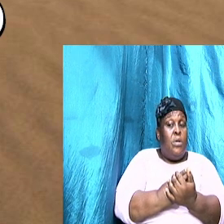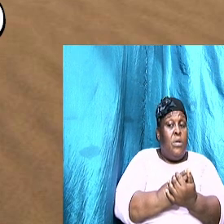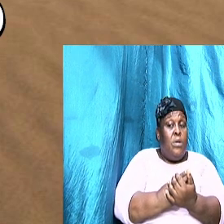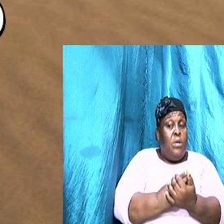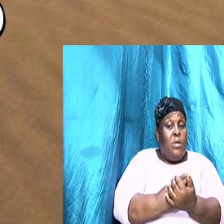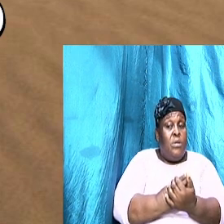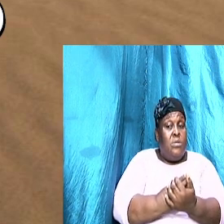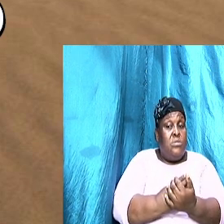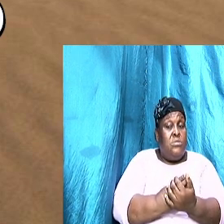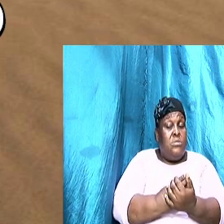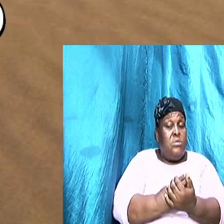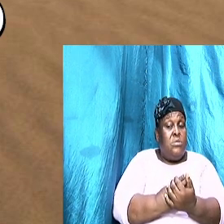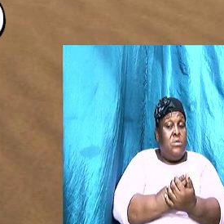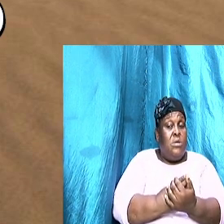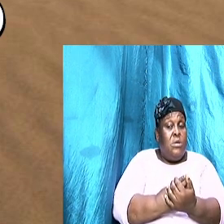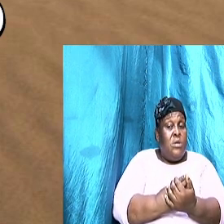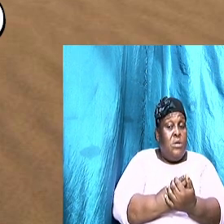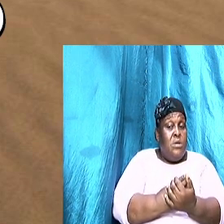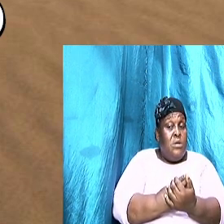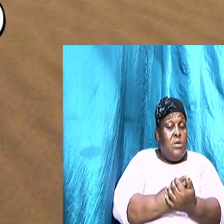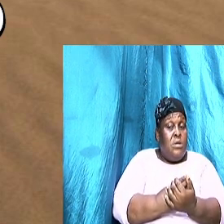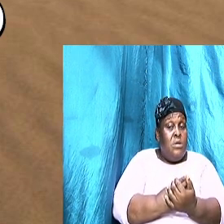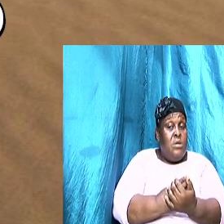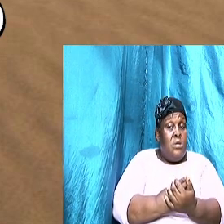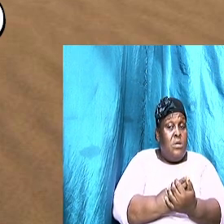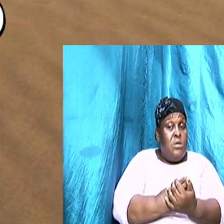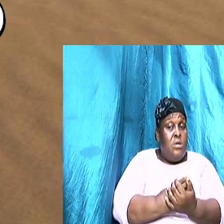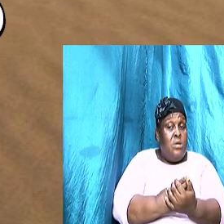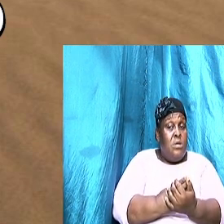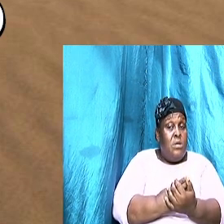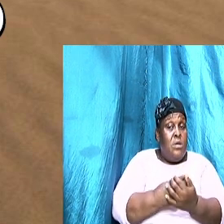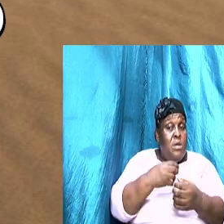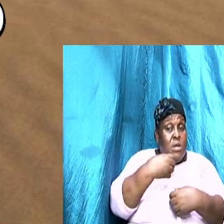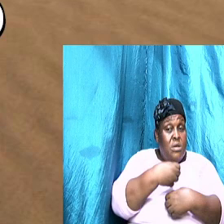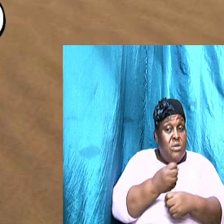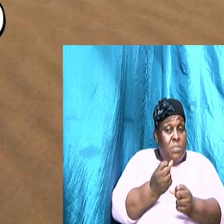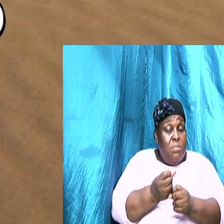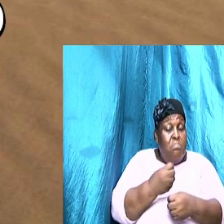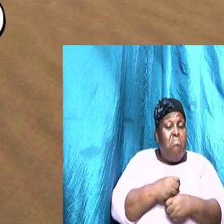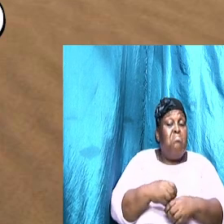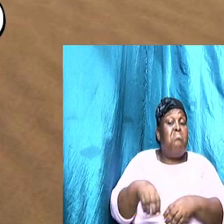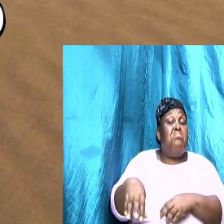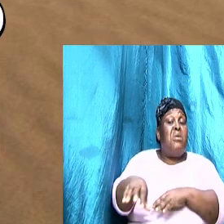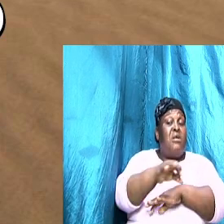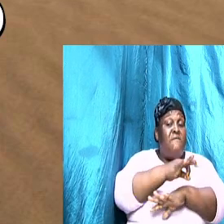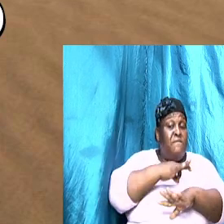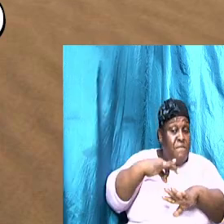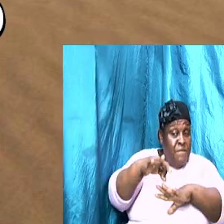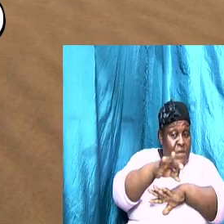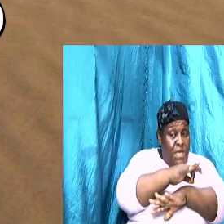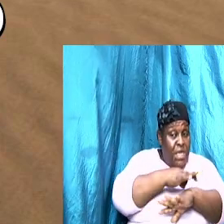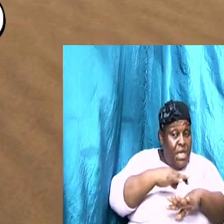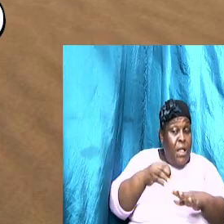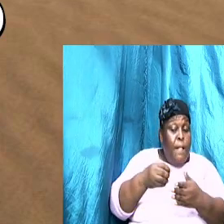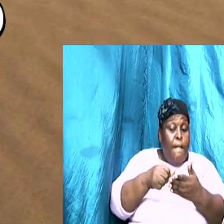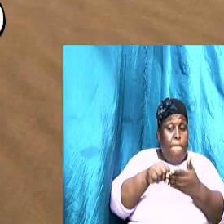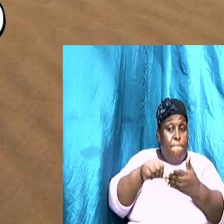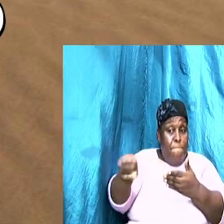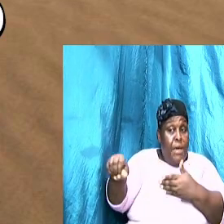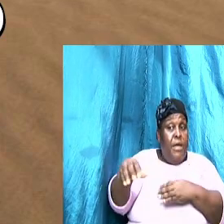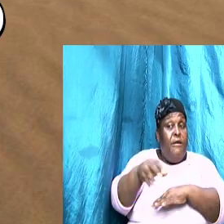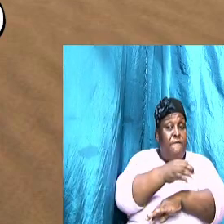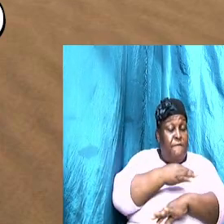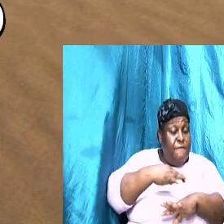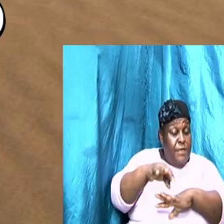trade she get merchandise probably the fruit from the vineyard or other things that she